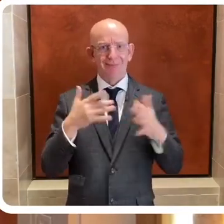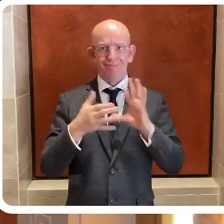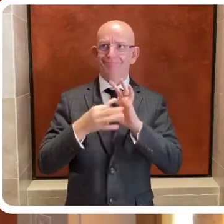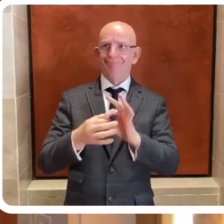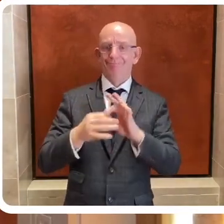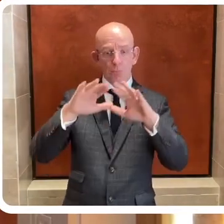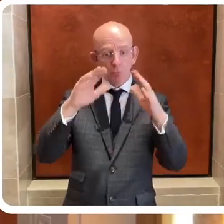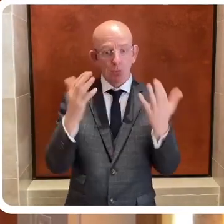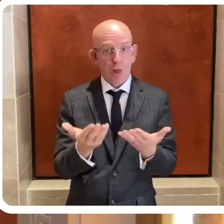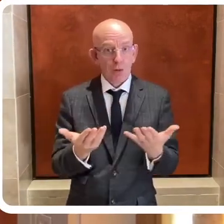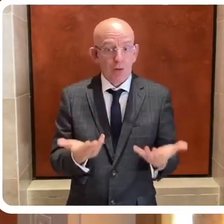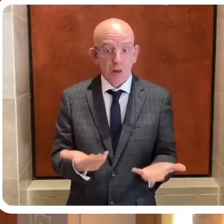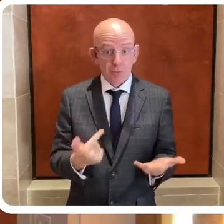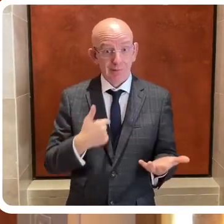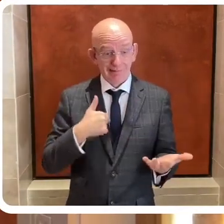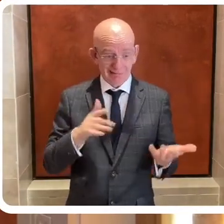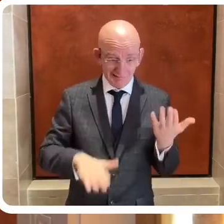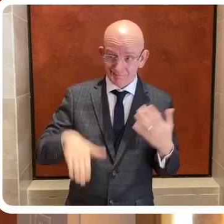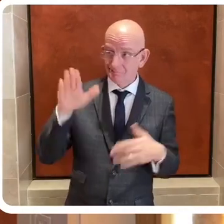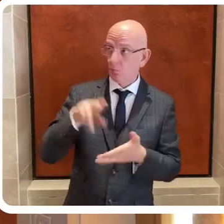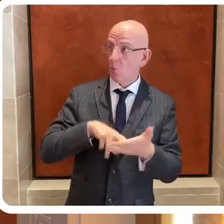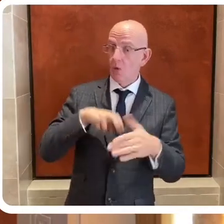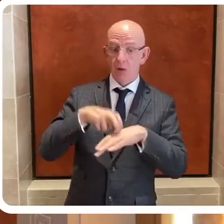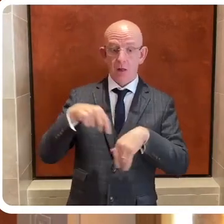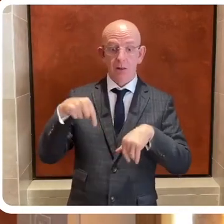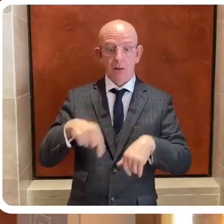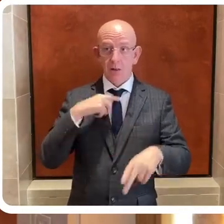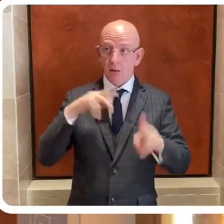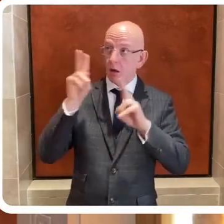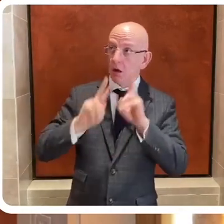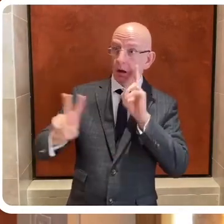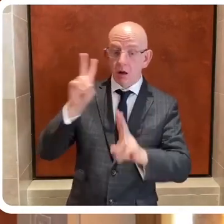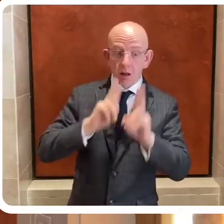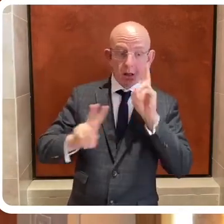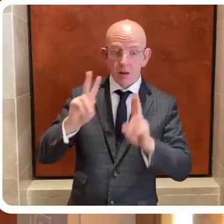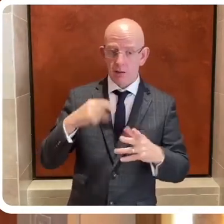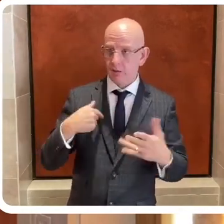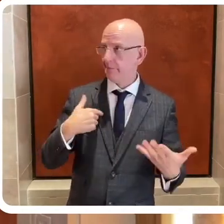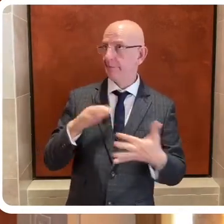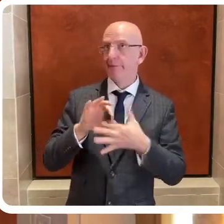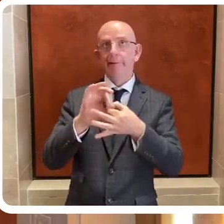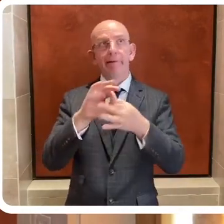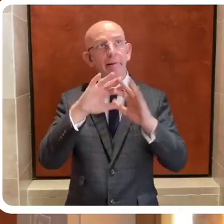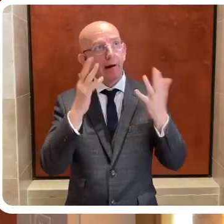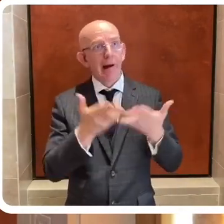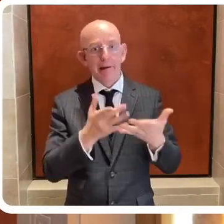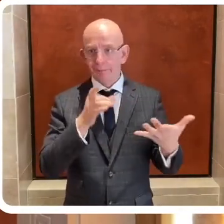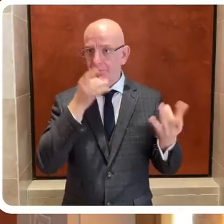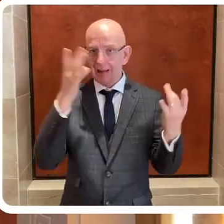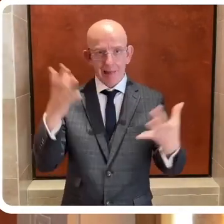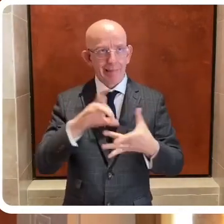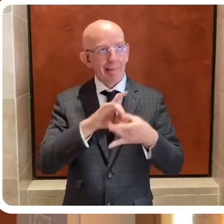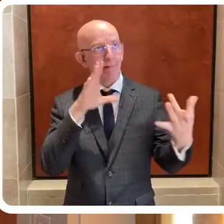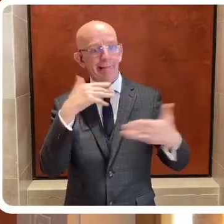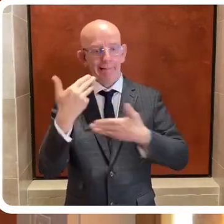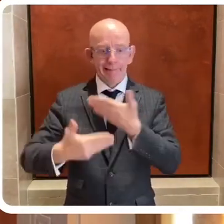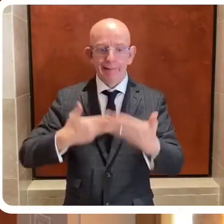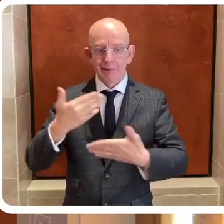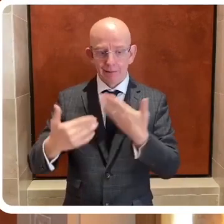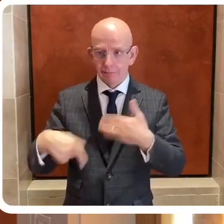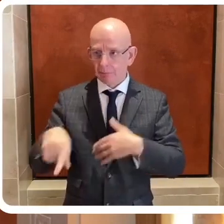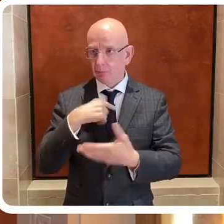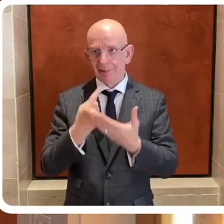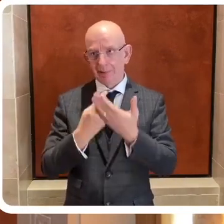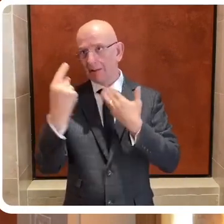to the world at all. We were isolated and insular, but through our art, culture, world champion athletes,